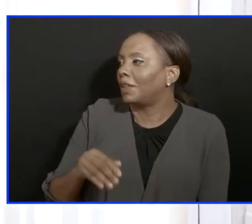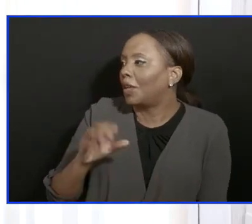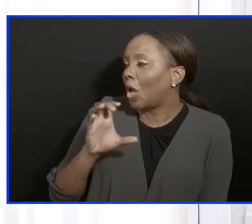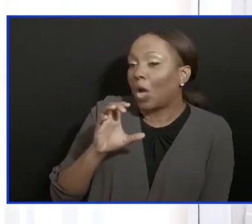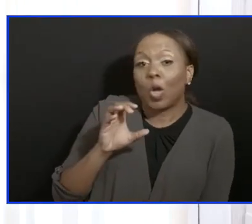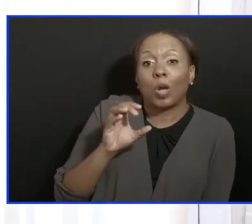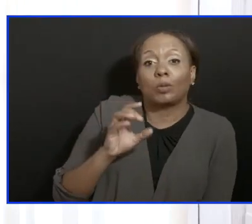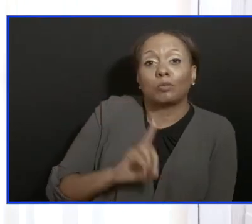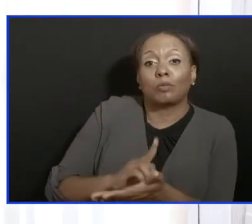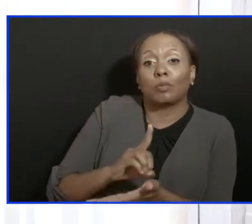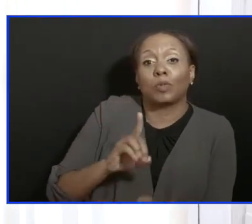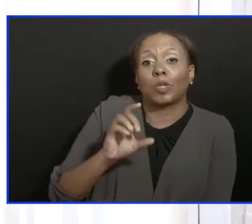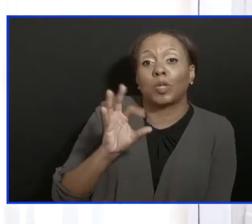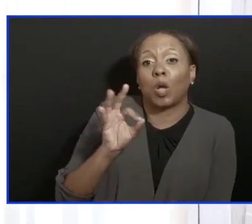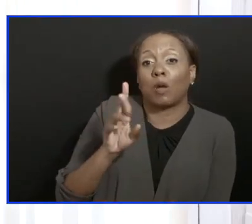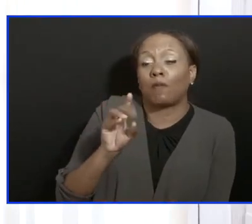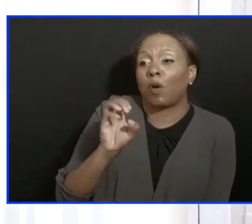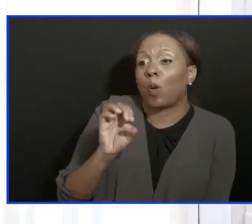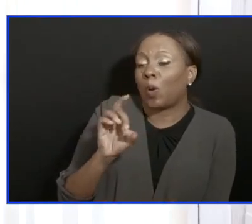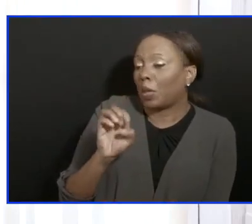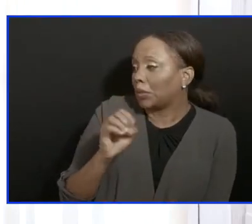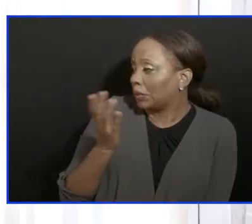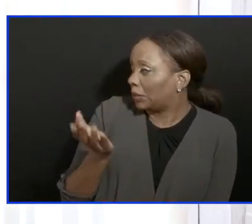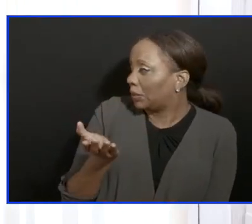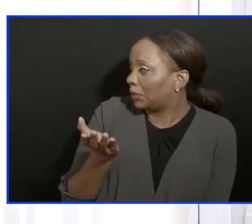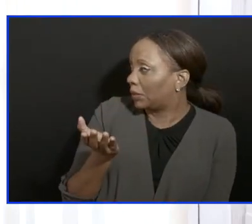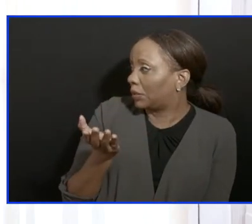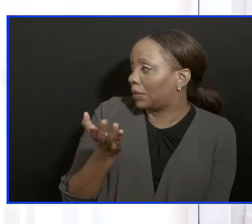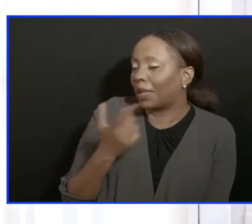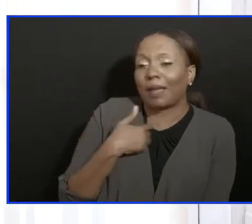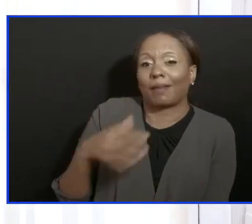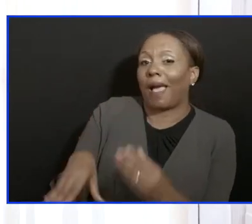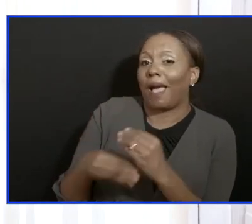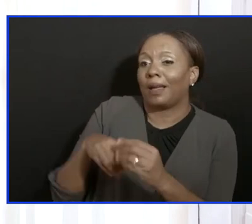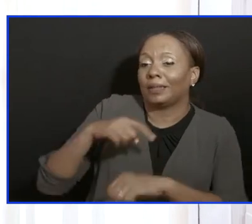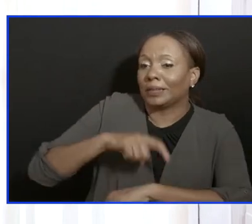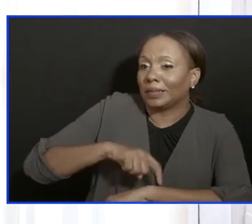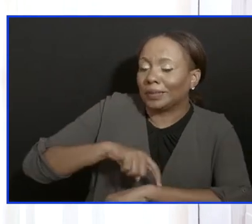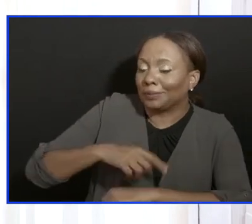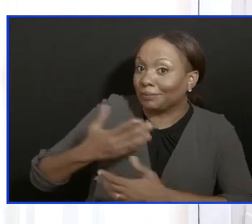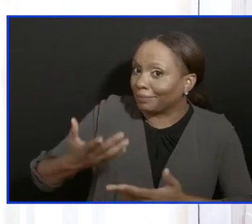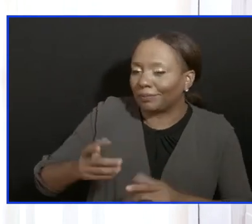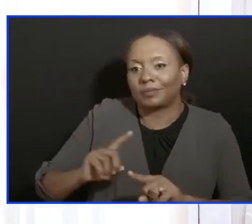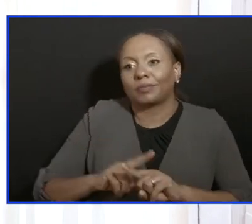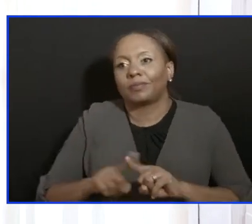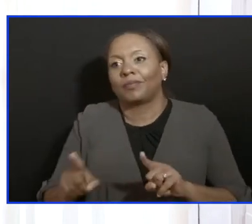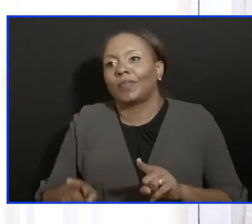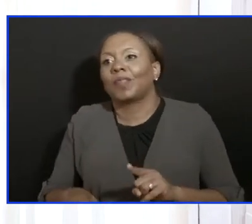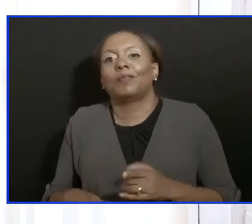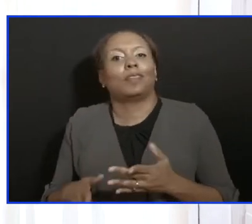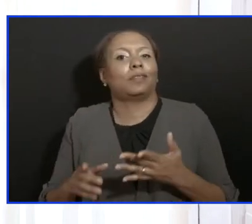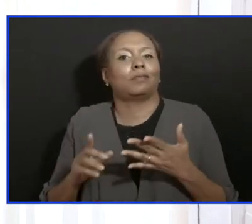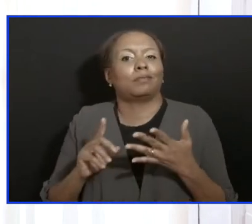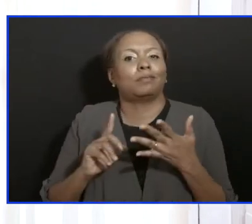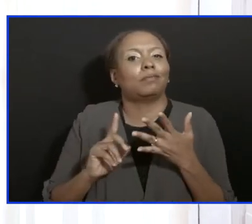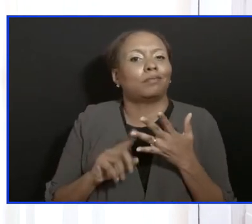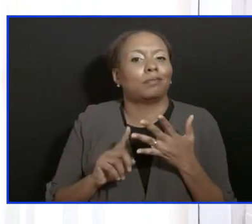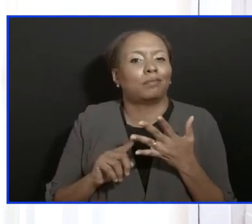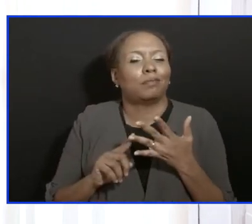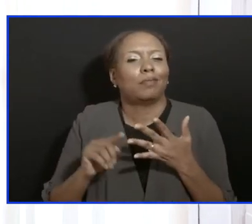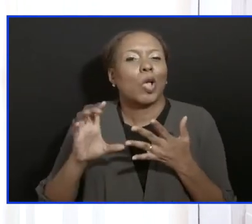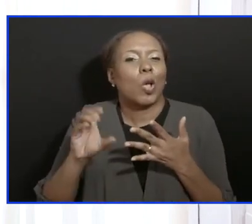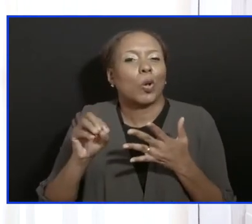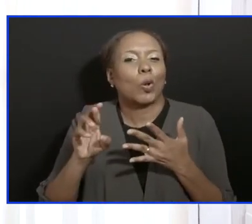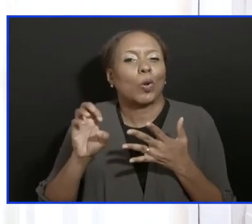and giving them a little time behind you. But there's nothing that would make me happier than to say that Corey get win over